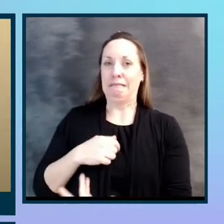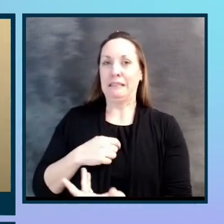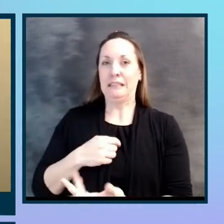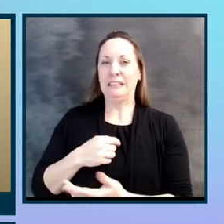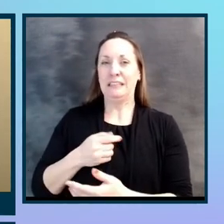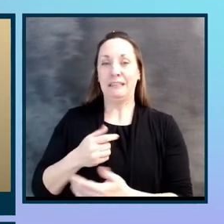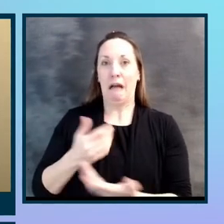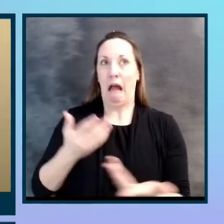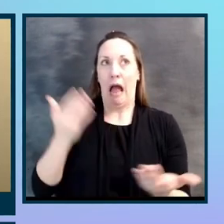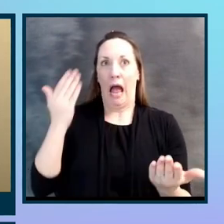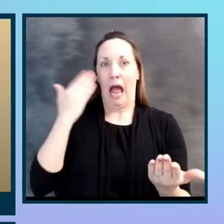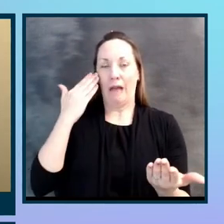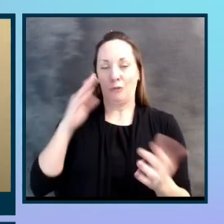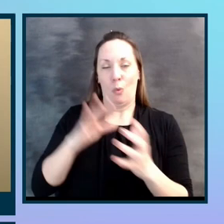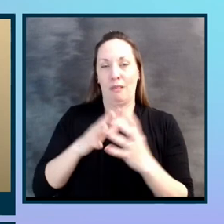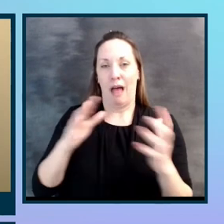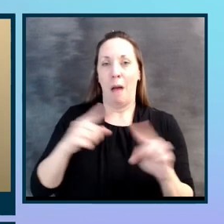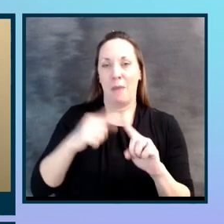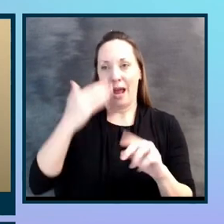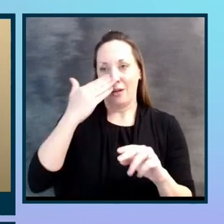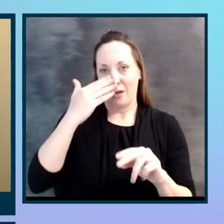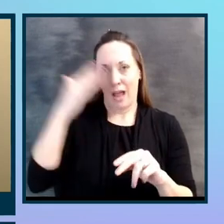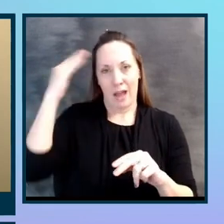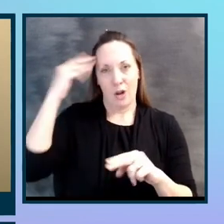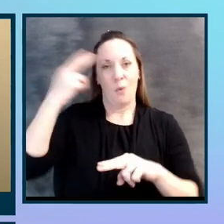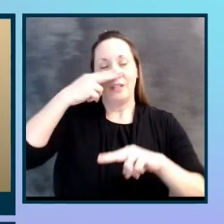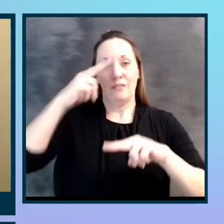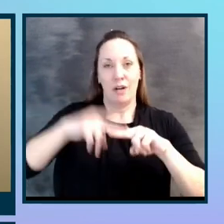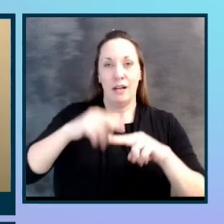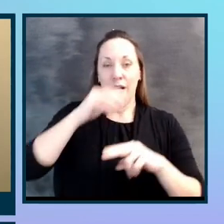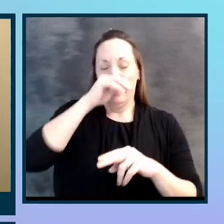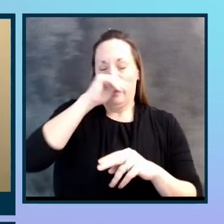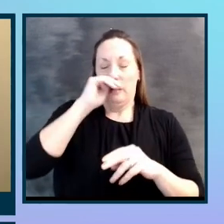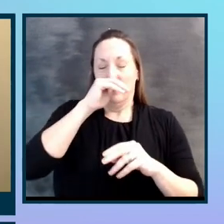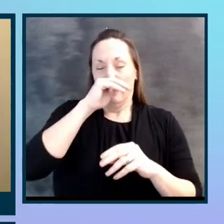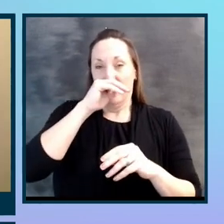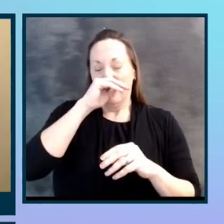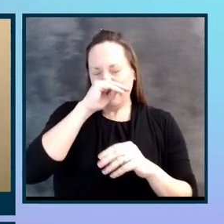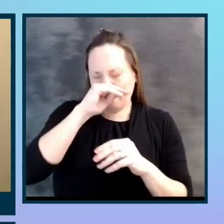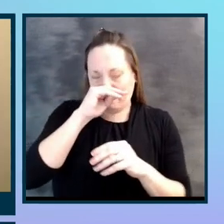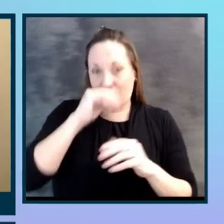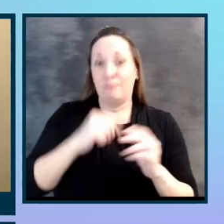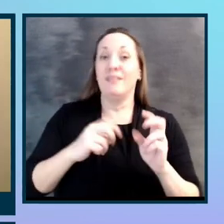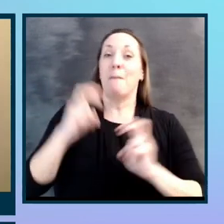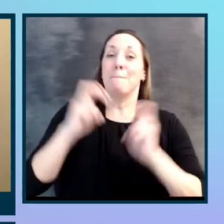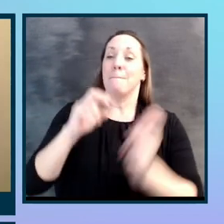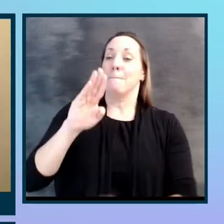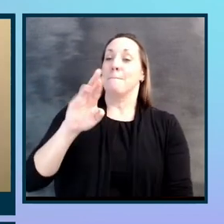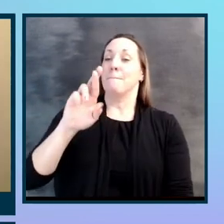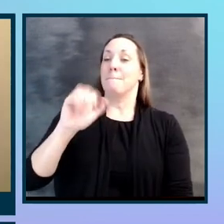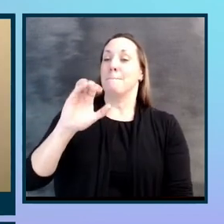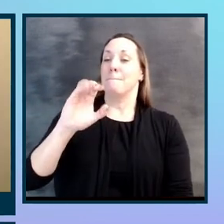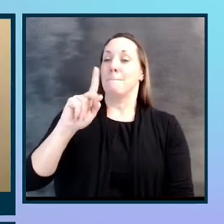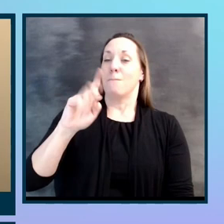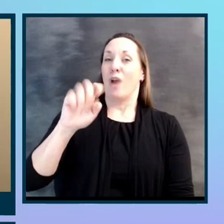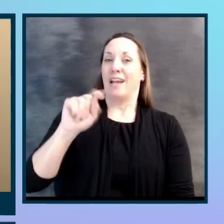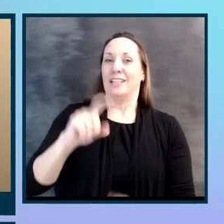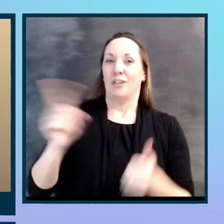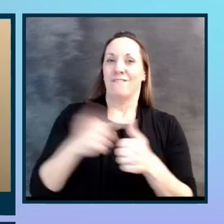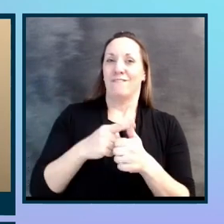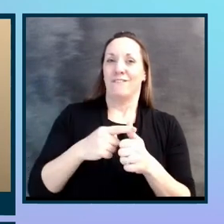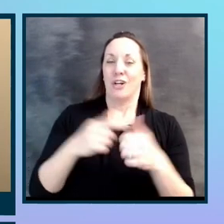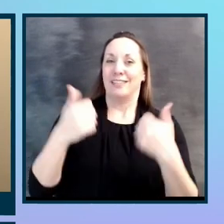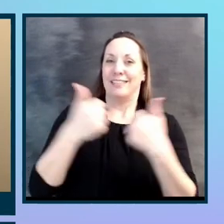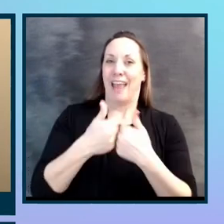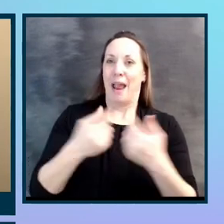Um, it's just, I know it's fun to play brackets lock on Thursday morning when the first game tips. So hopefully everyone will check it out. Um, we did some work on the